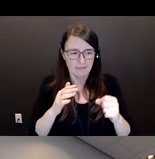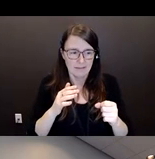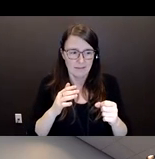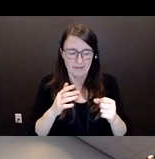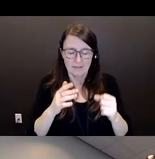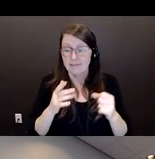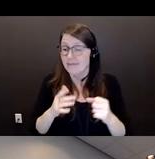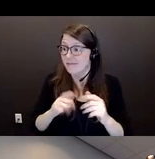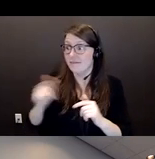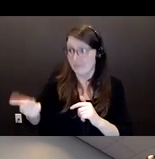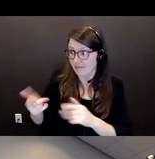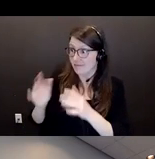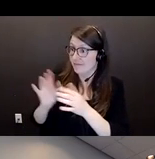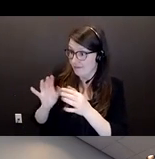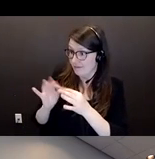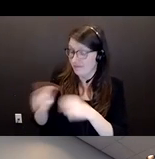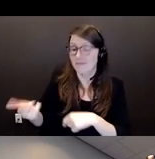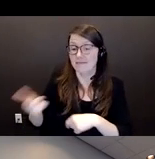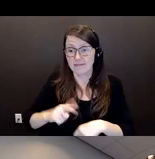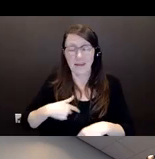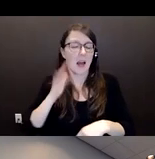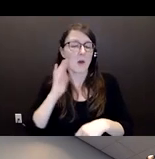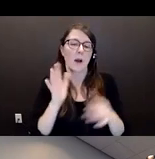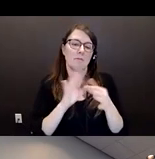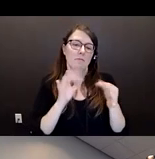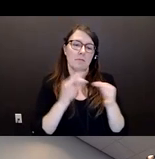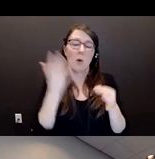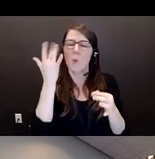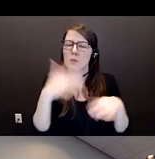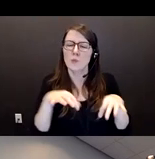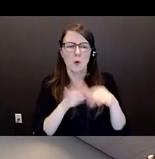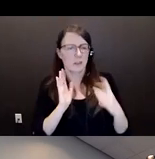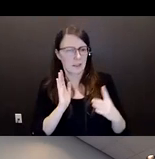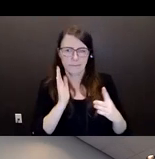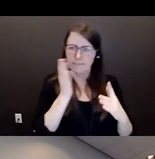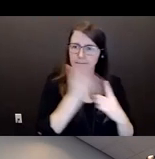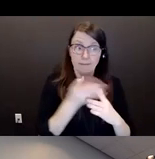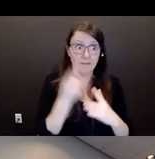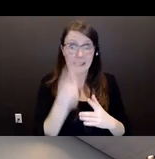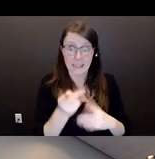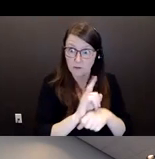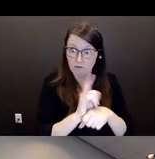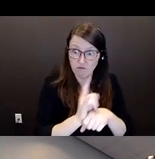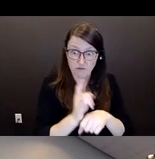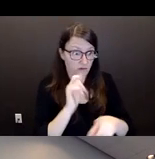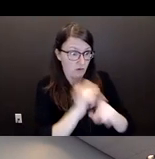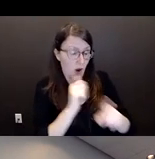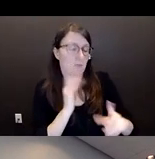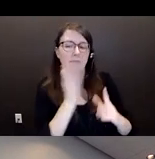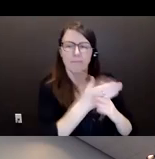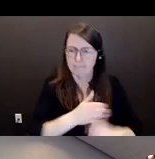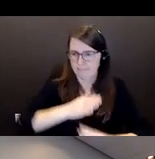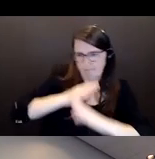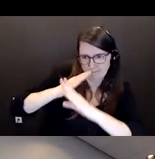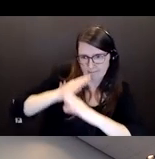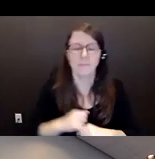believe is the importance of stepping in and stepping up. If we could go with the next one. Thank you. So what's a Banshee? Well, if